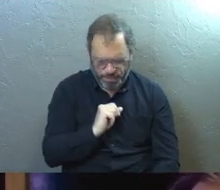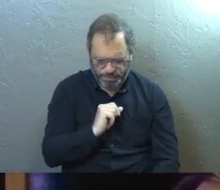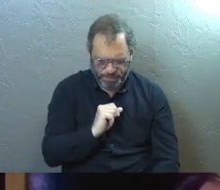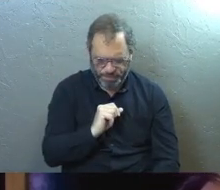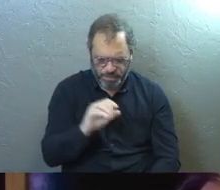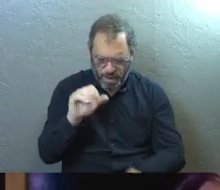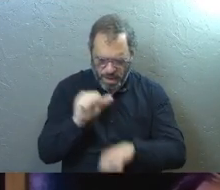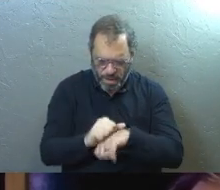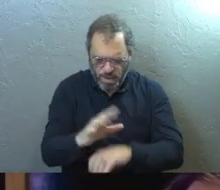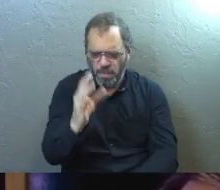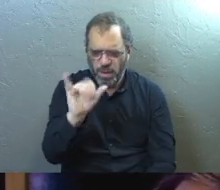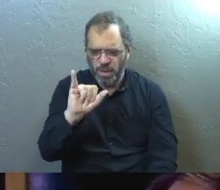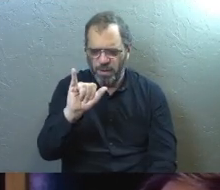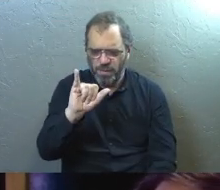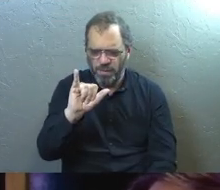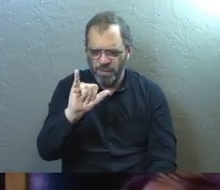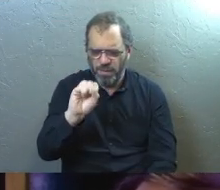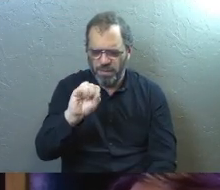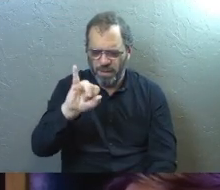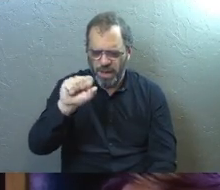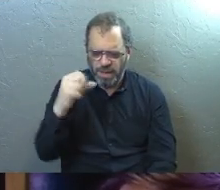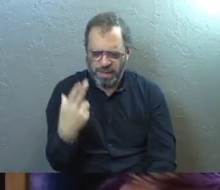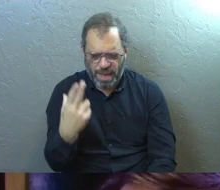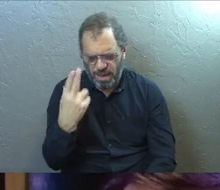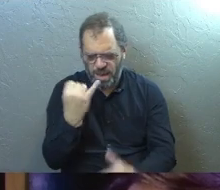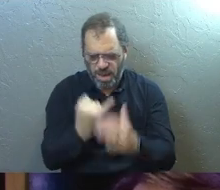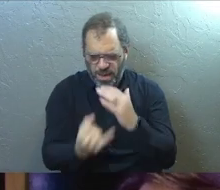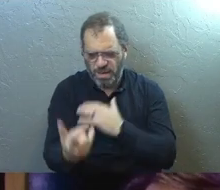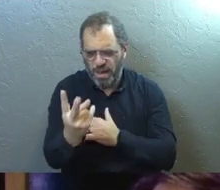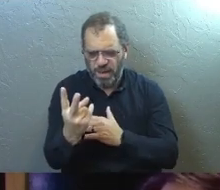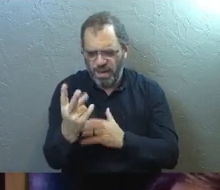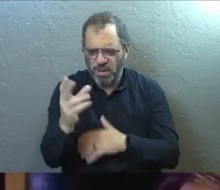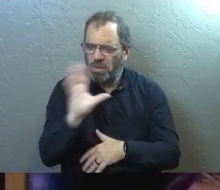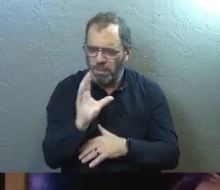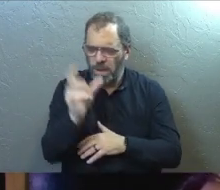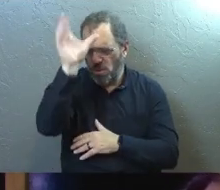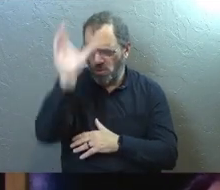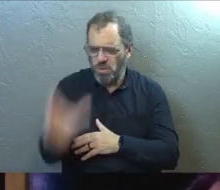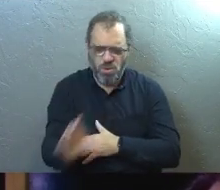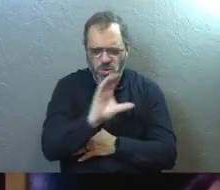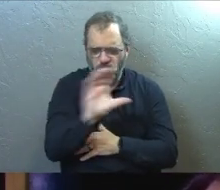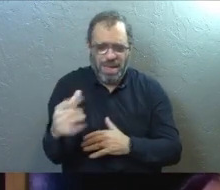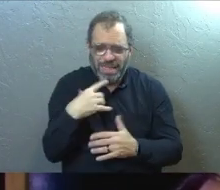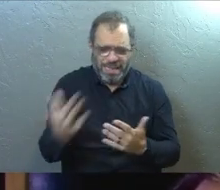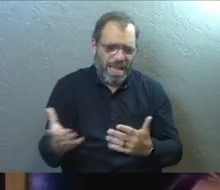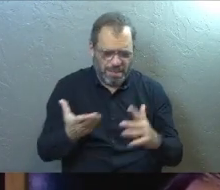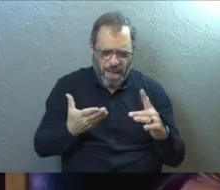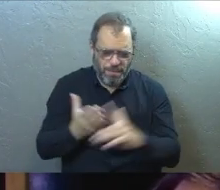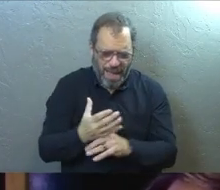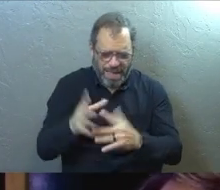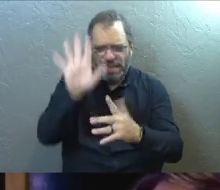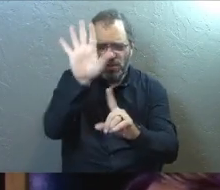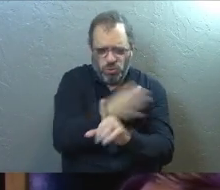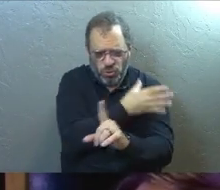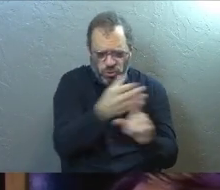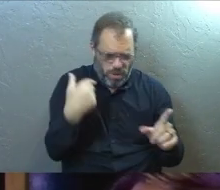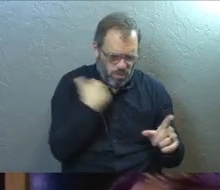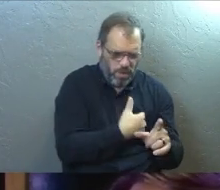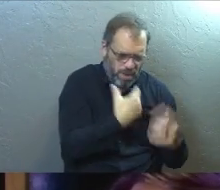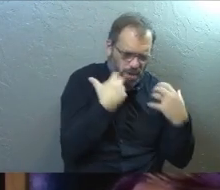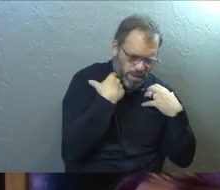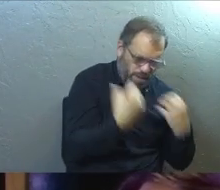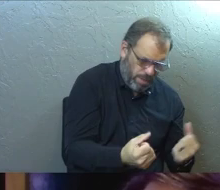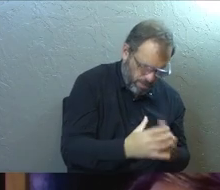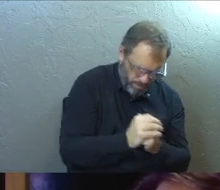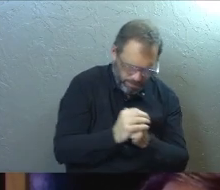In the book of Isaiah, there's a prophetic moment talking about the cross and he just simply says, by his stripes, we are